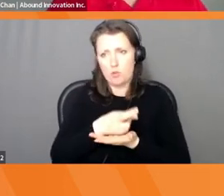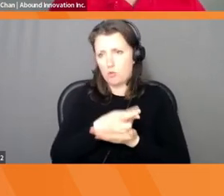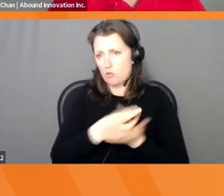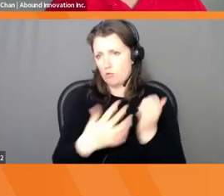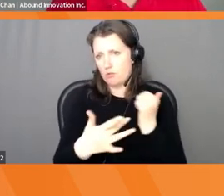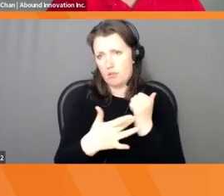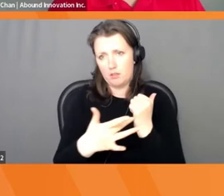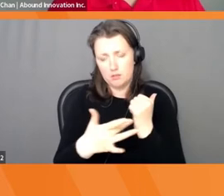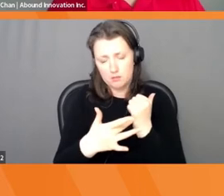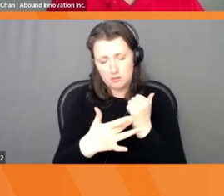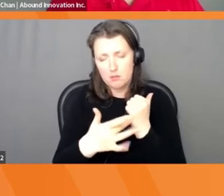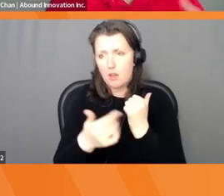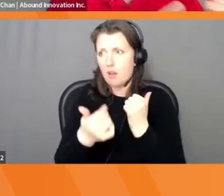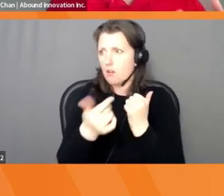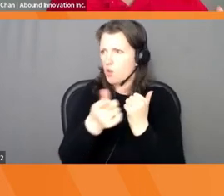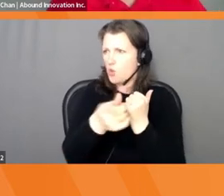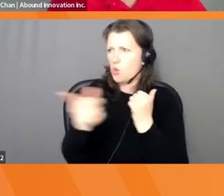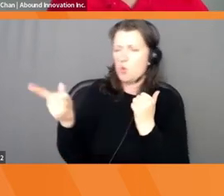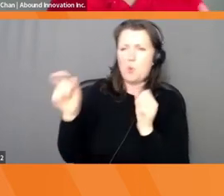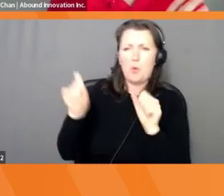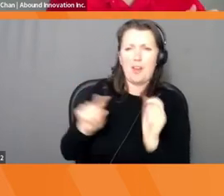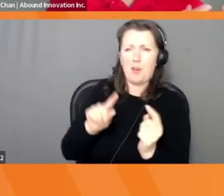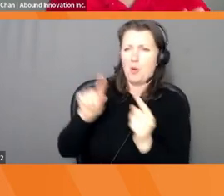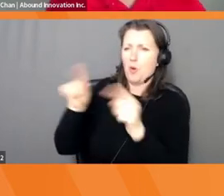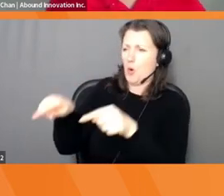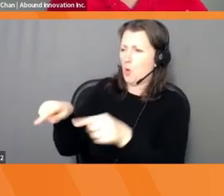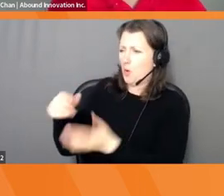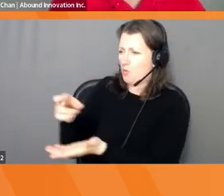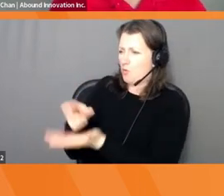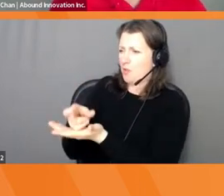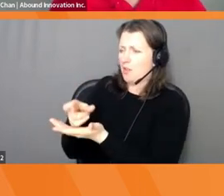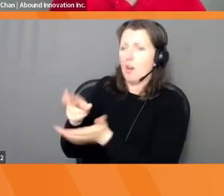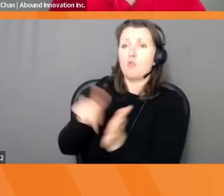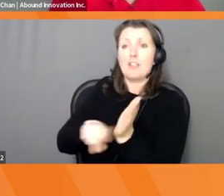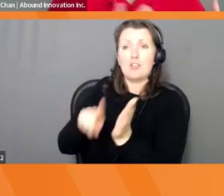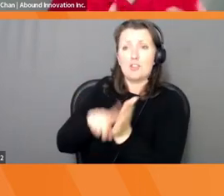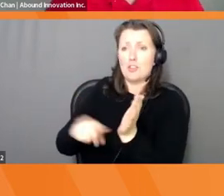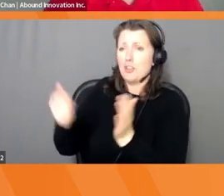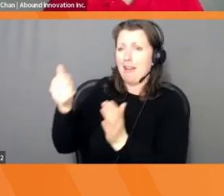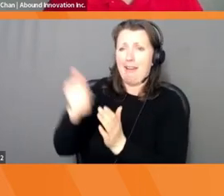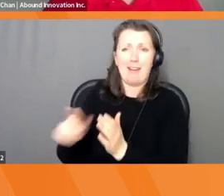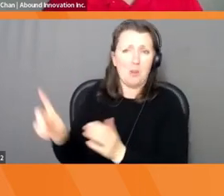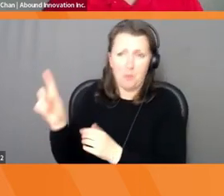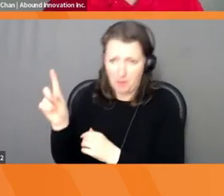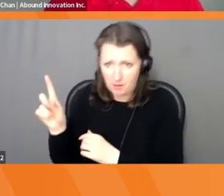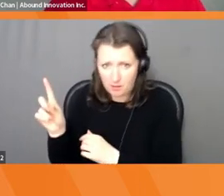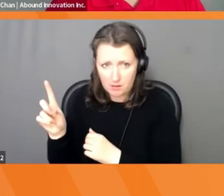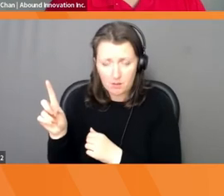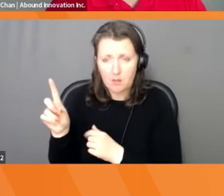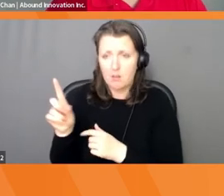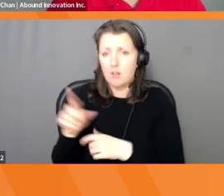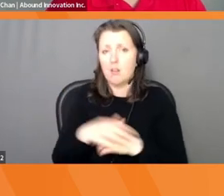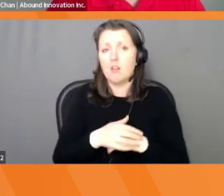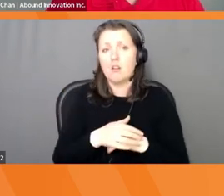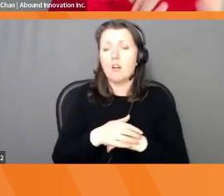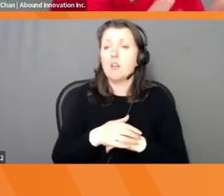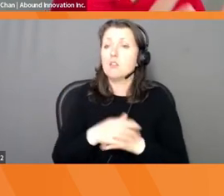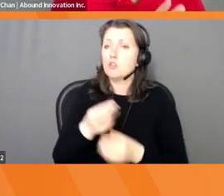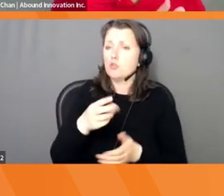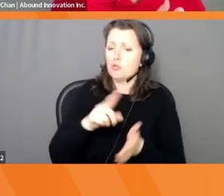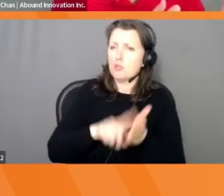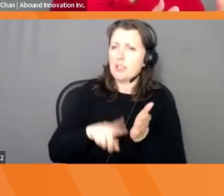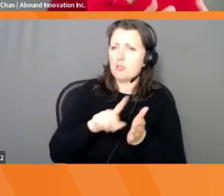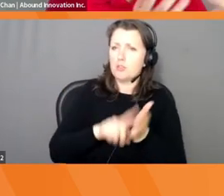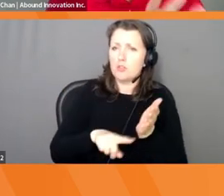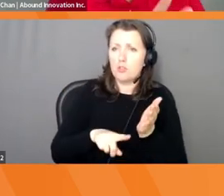can do it anywhere. It's like the most low hanging fruit research technique that you can use. And what it allows you to do is to uncover pain points from the